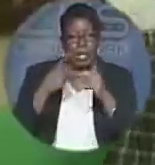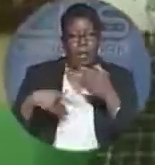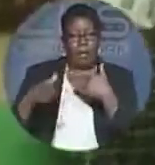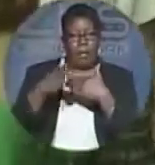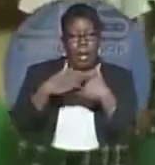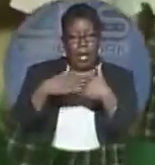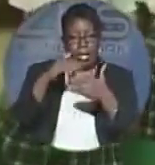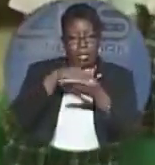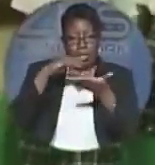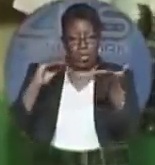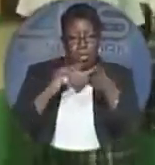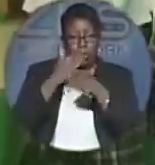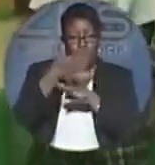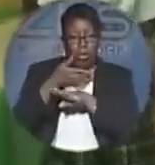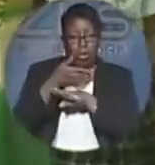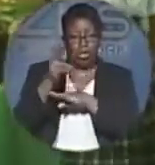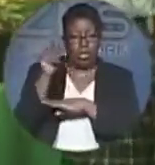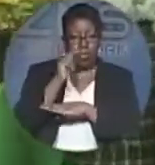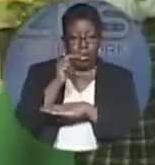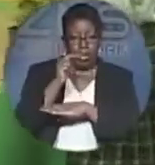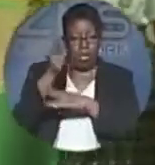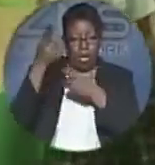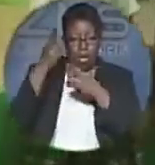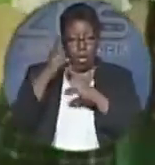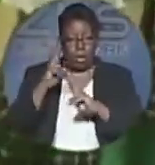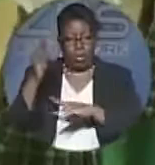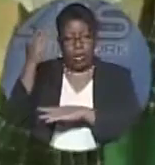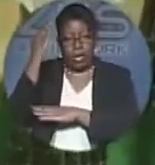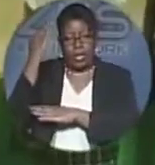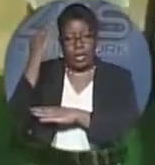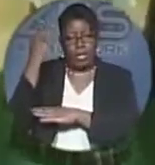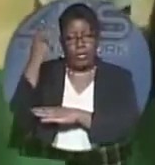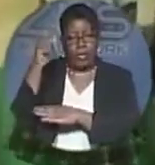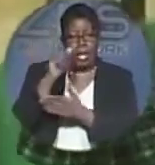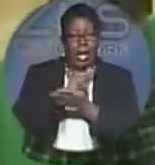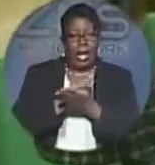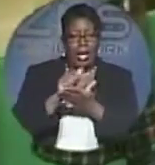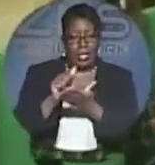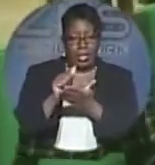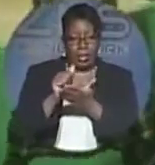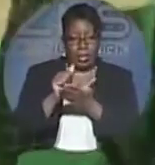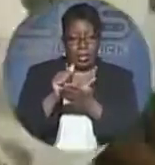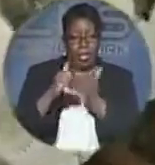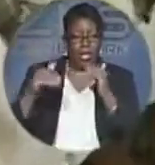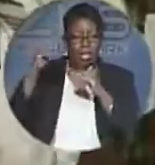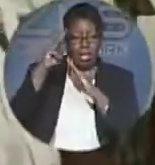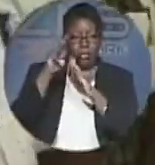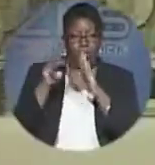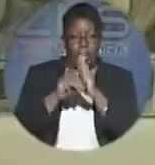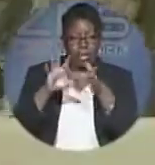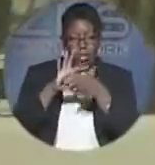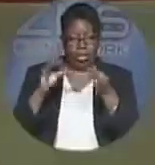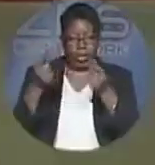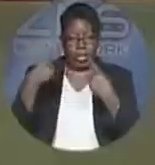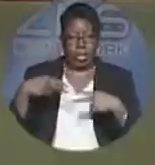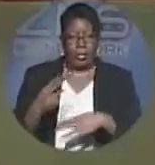Students across New Providence honored and recognized for their stellar academic achievements. Their story coming up.